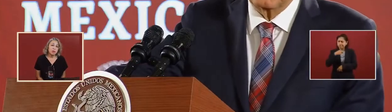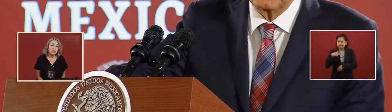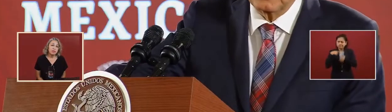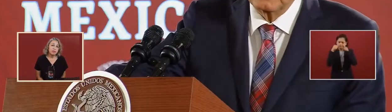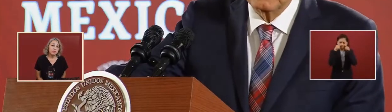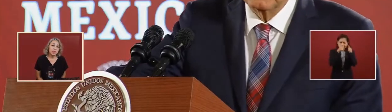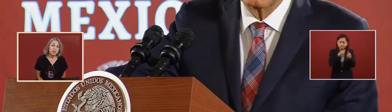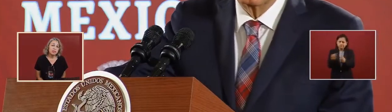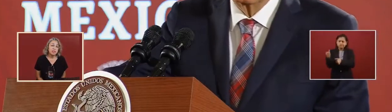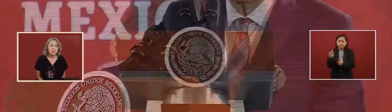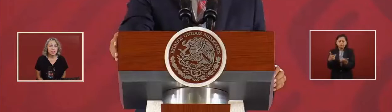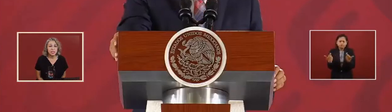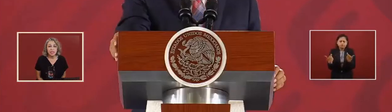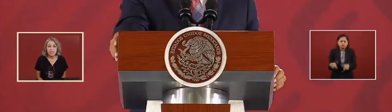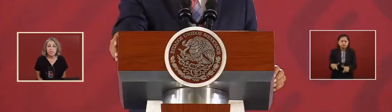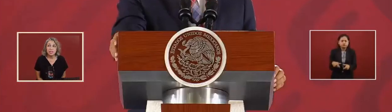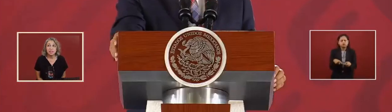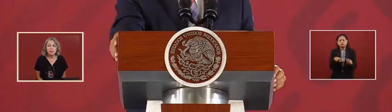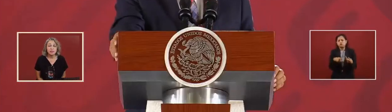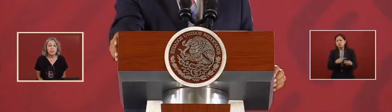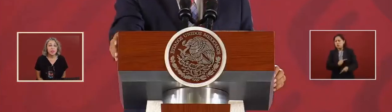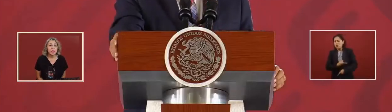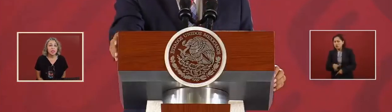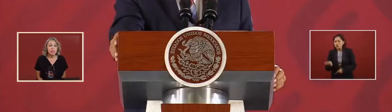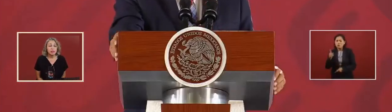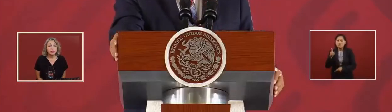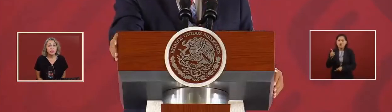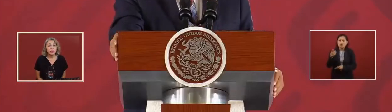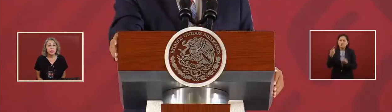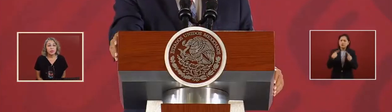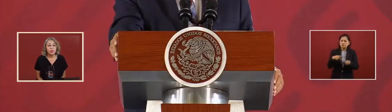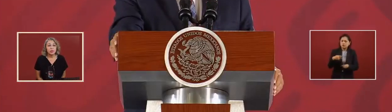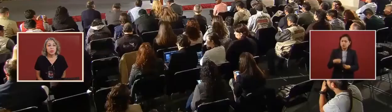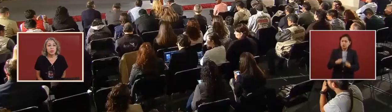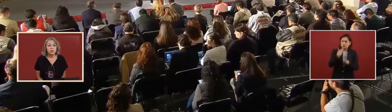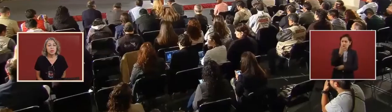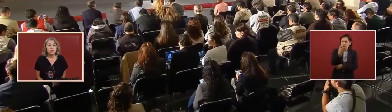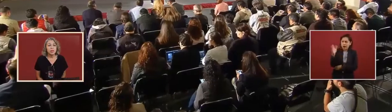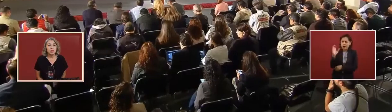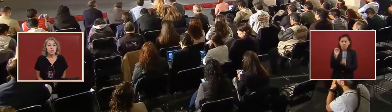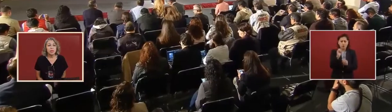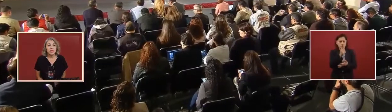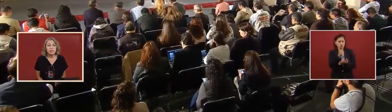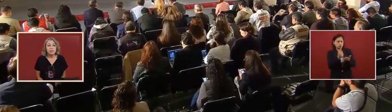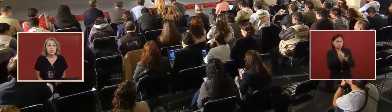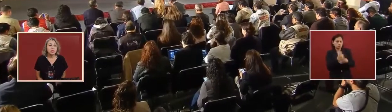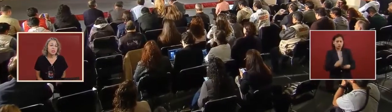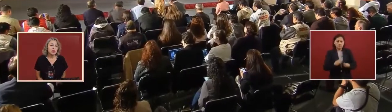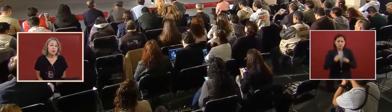those that are believers, those that are unbelievers,